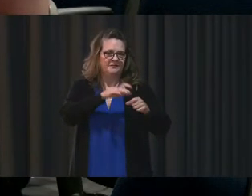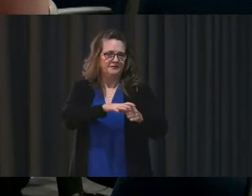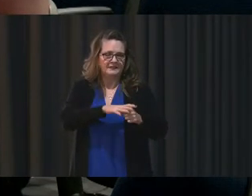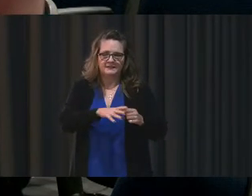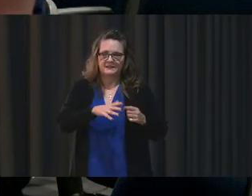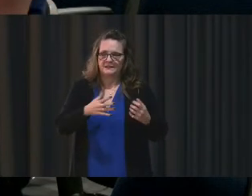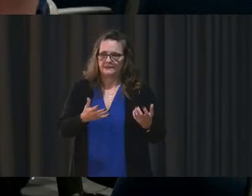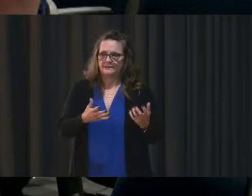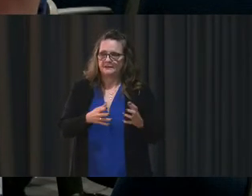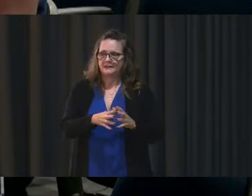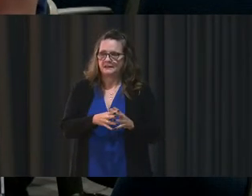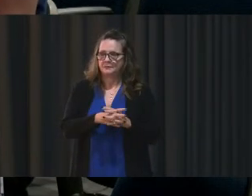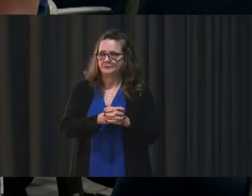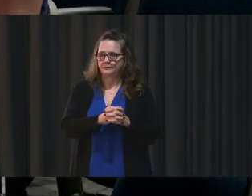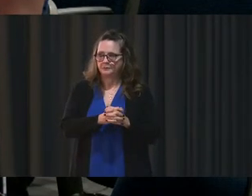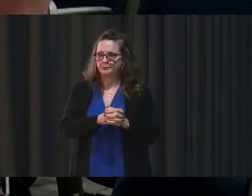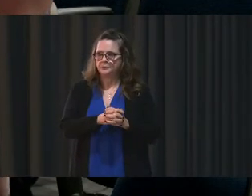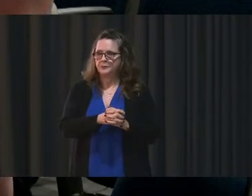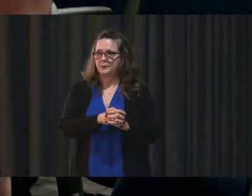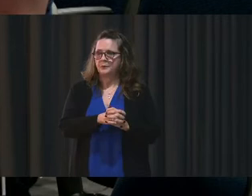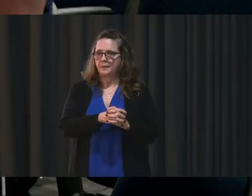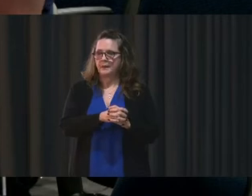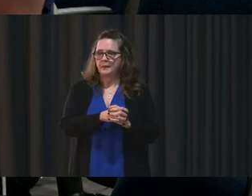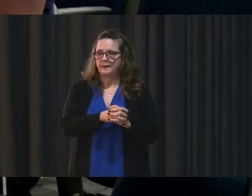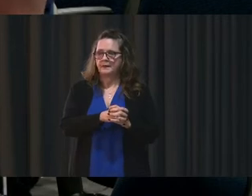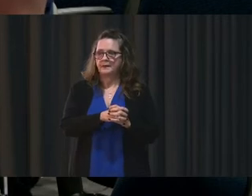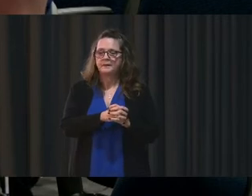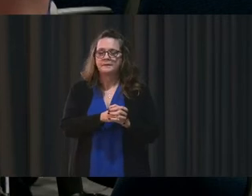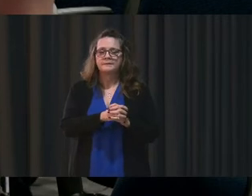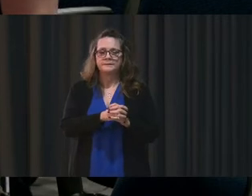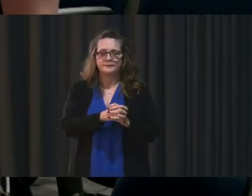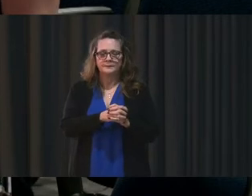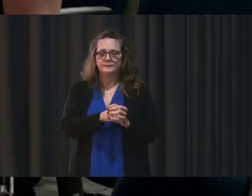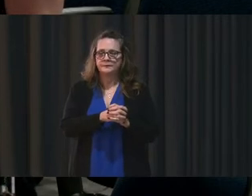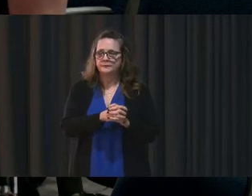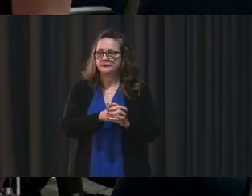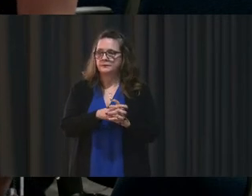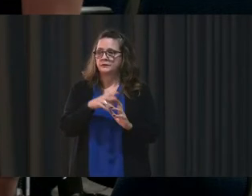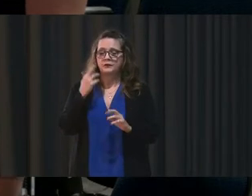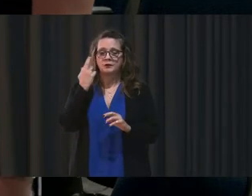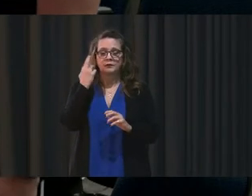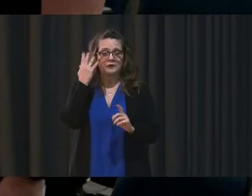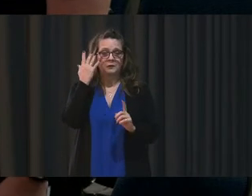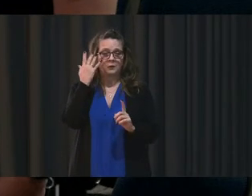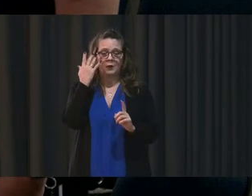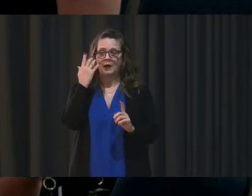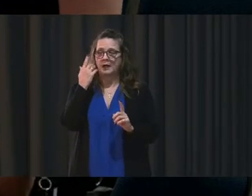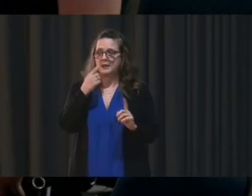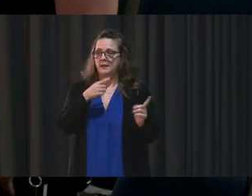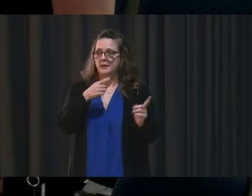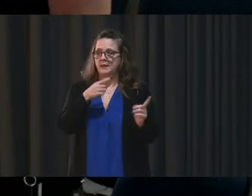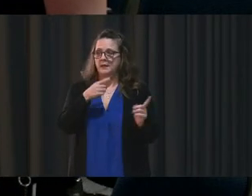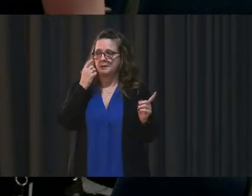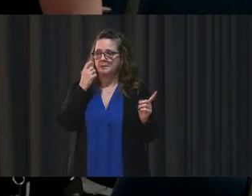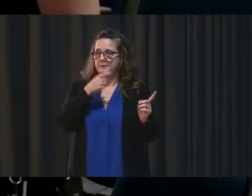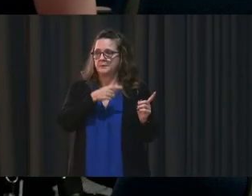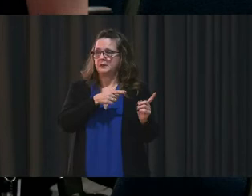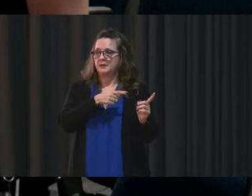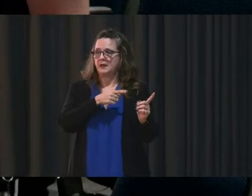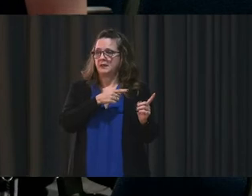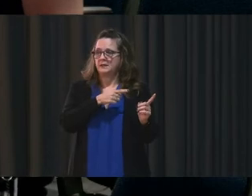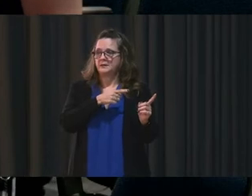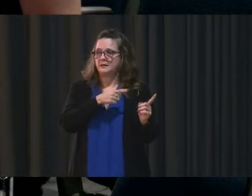and the reason why he did that was because the